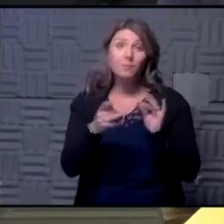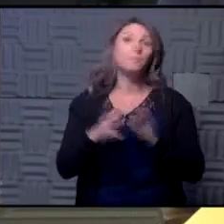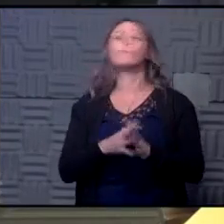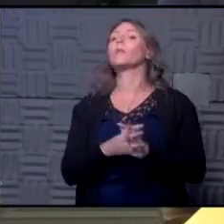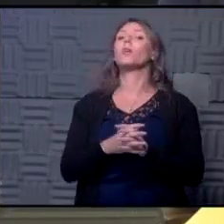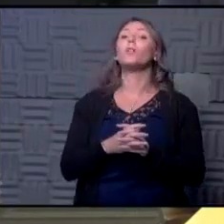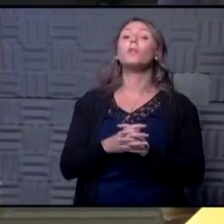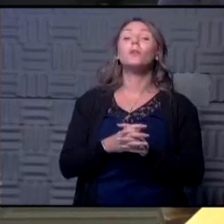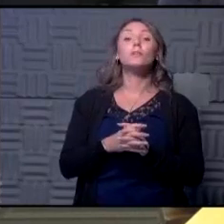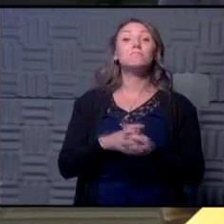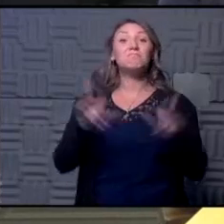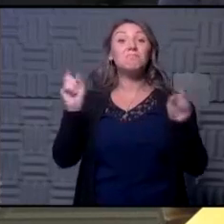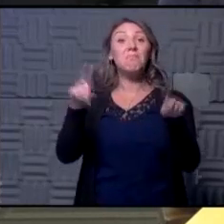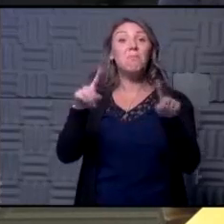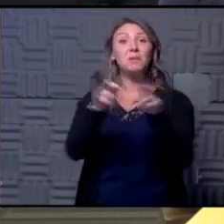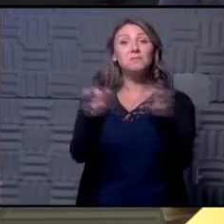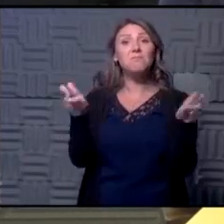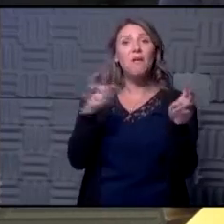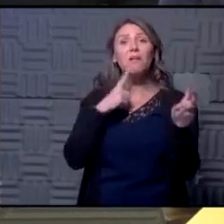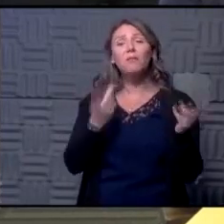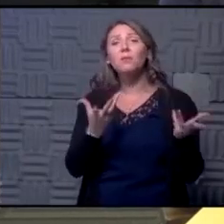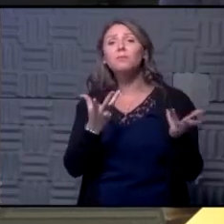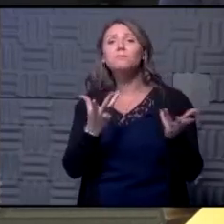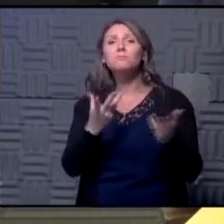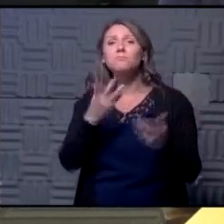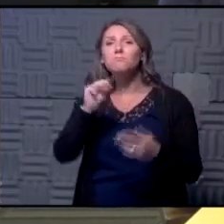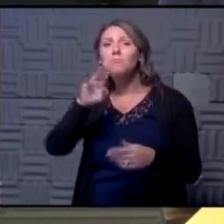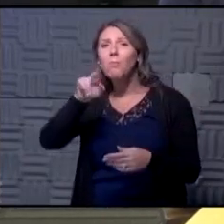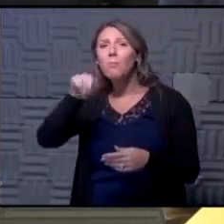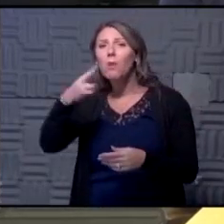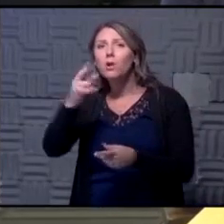let's go out to our panel Marcia what are your thoughts on that